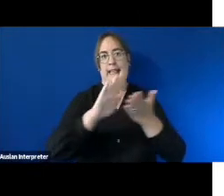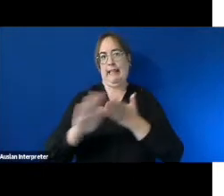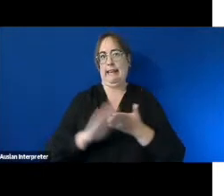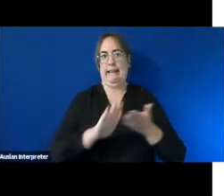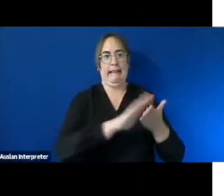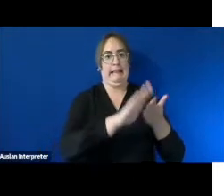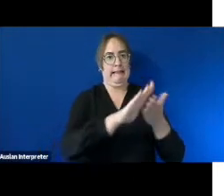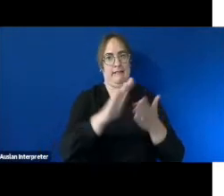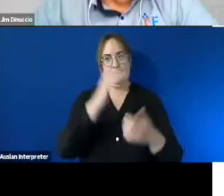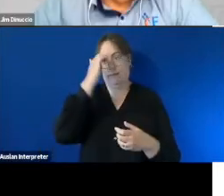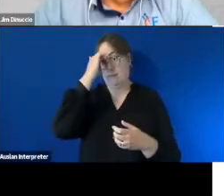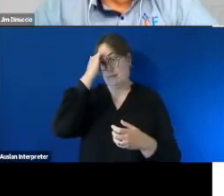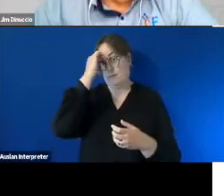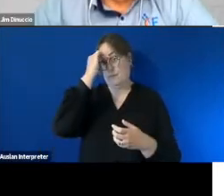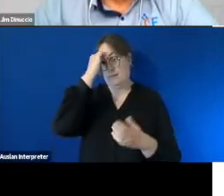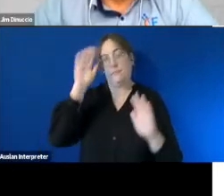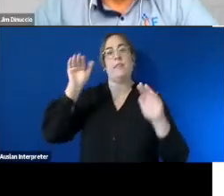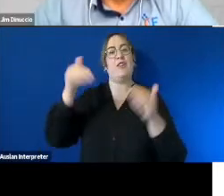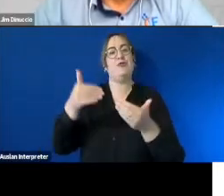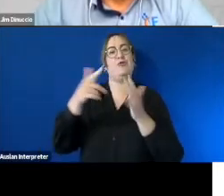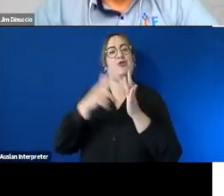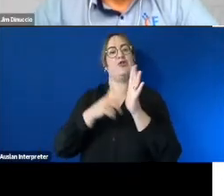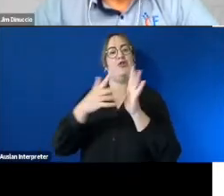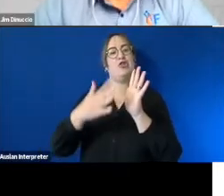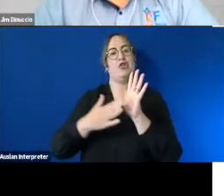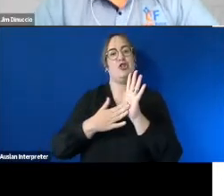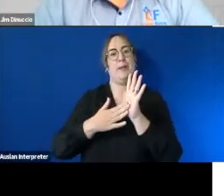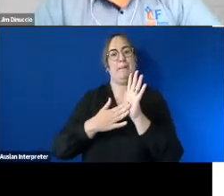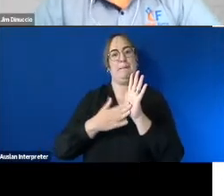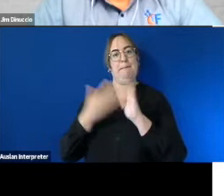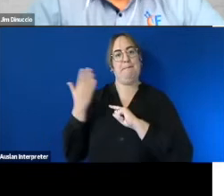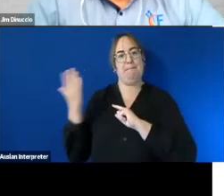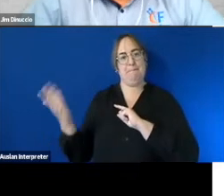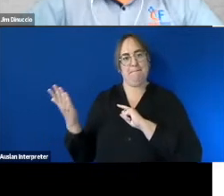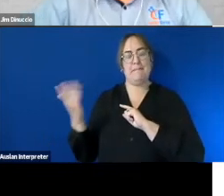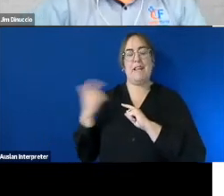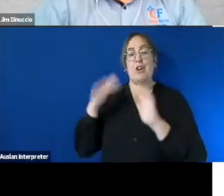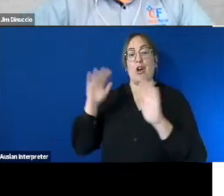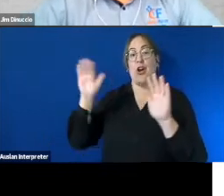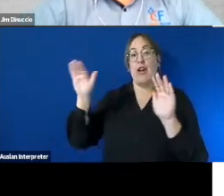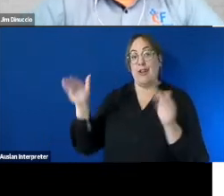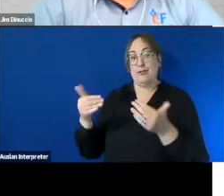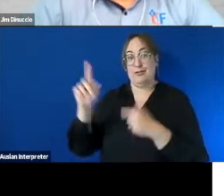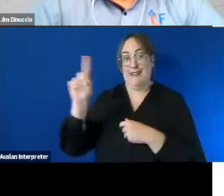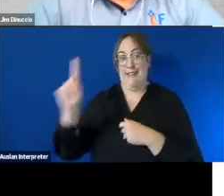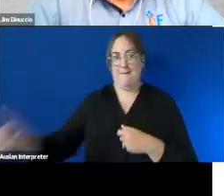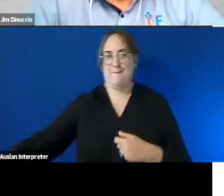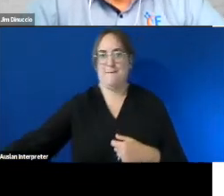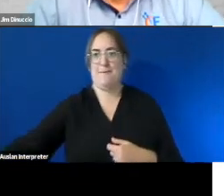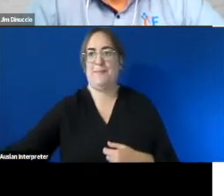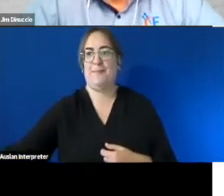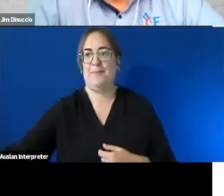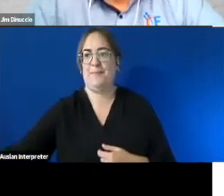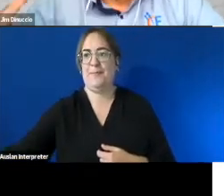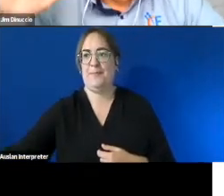so i'd like to introduce you to jim jim if you'd like to turn your camera and uh and microphone on um i believe